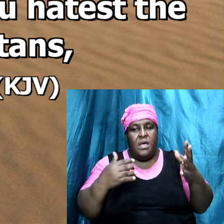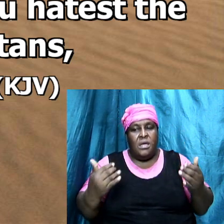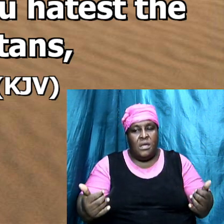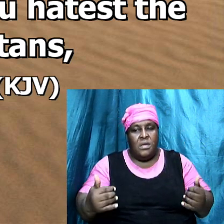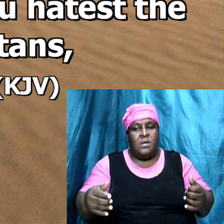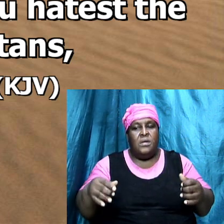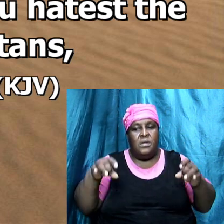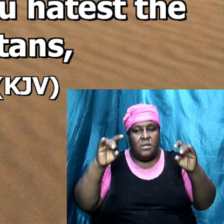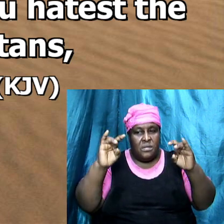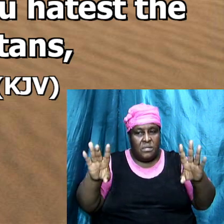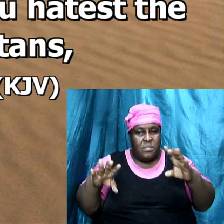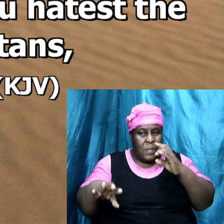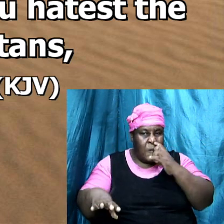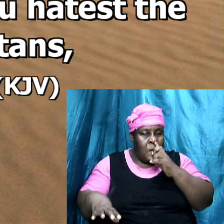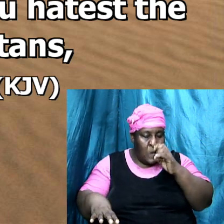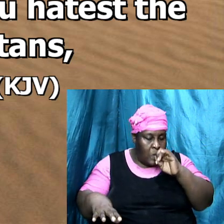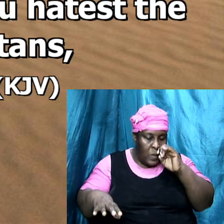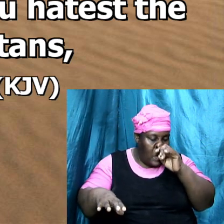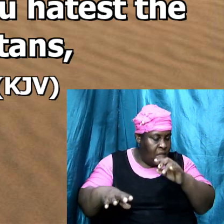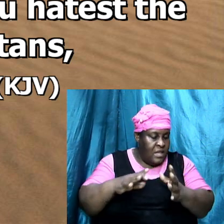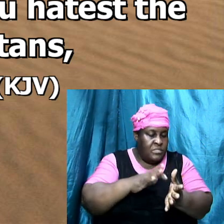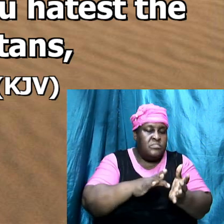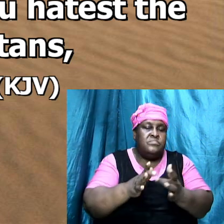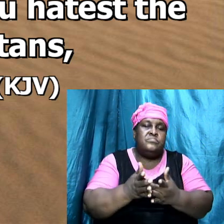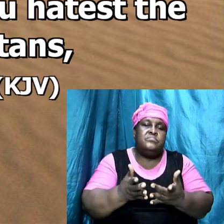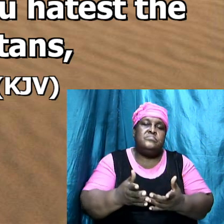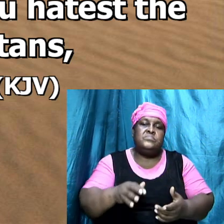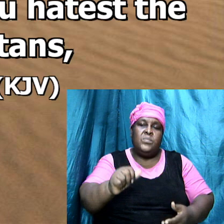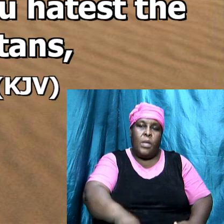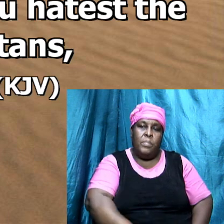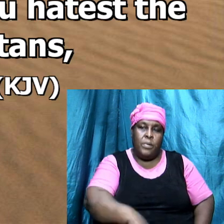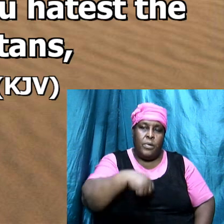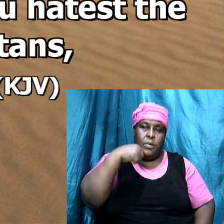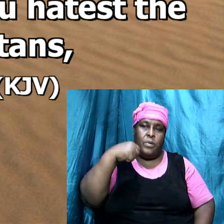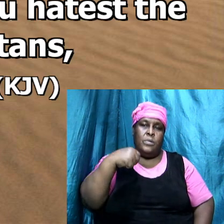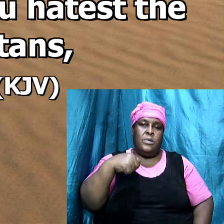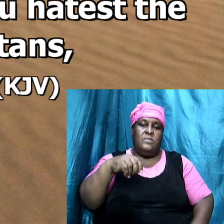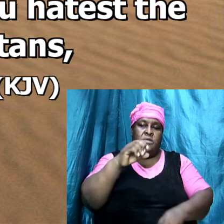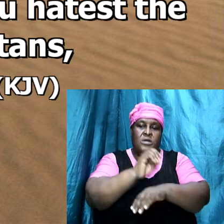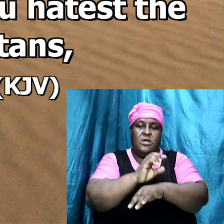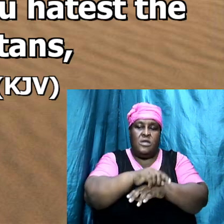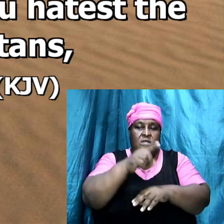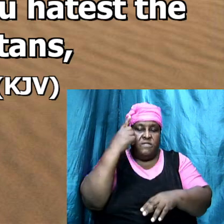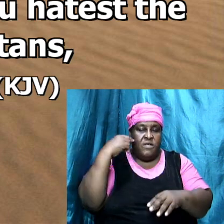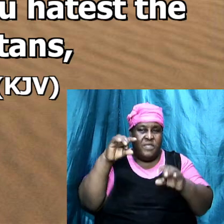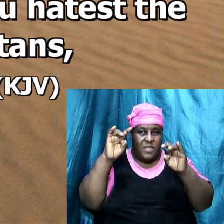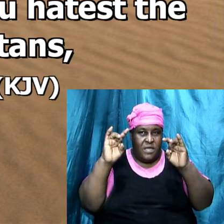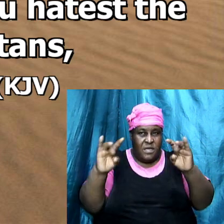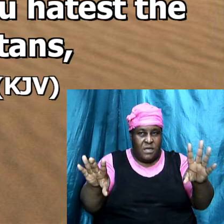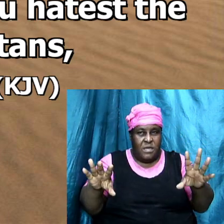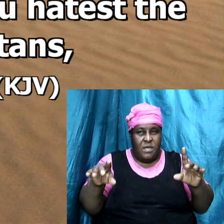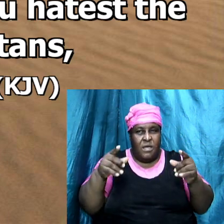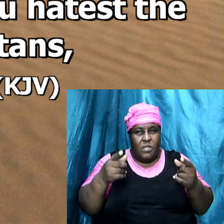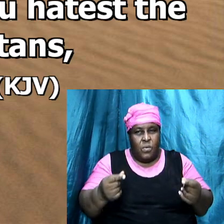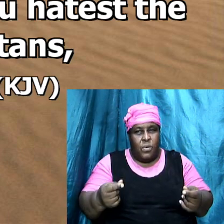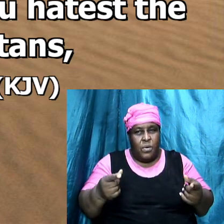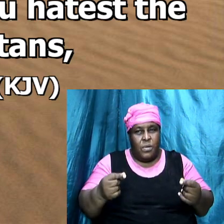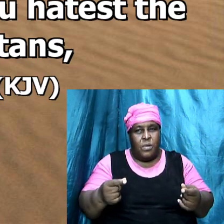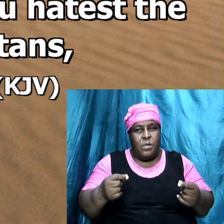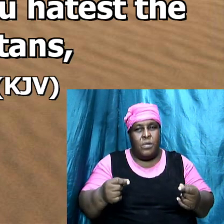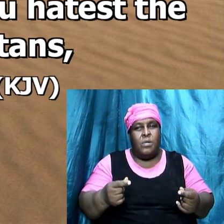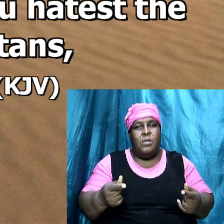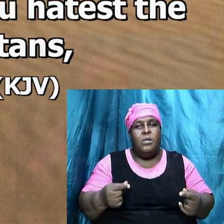Jesus was proud of the church of Ephesus for their hatred of the deeds of the Nicolations,